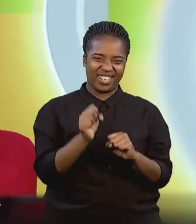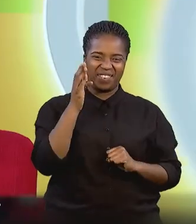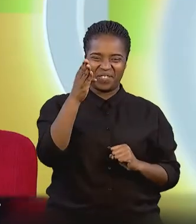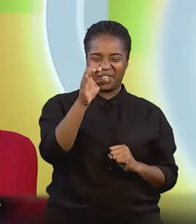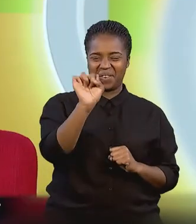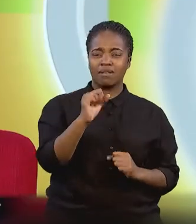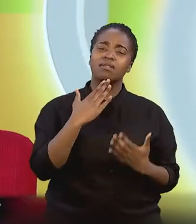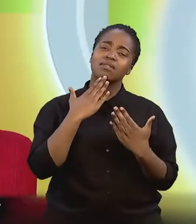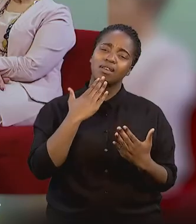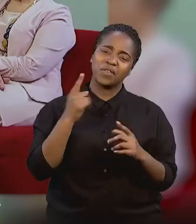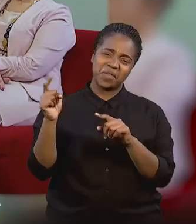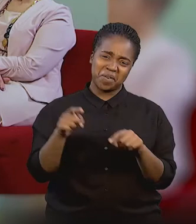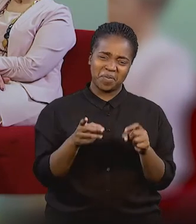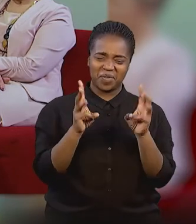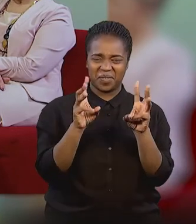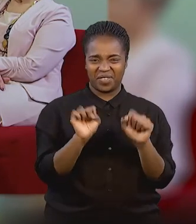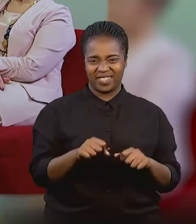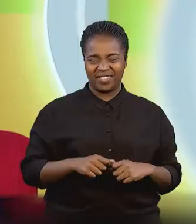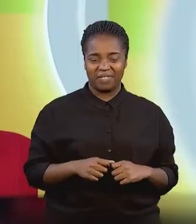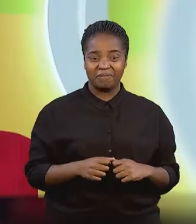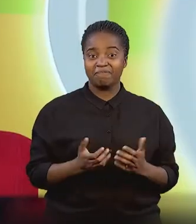the future. Thank you very much for coming to the show.